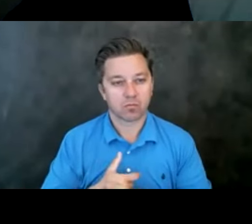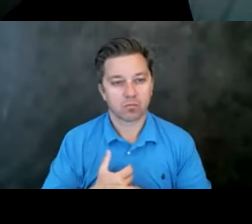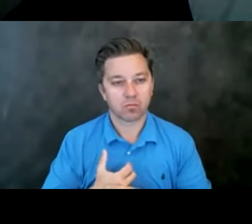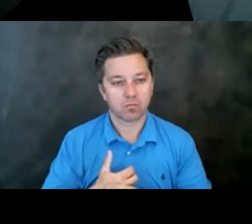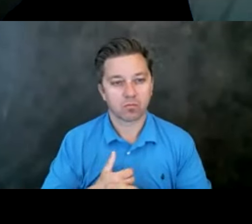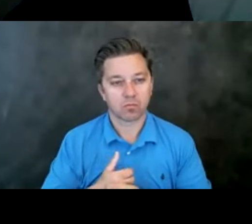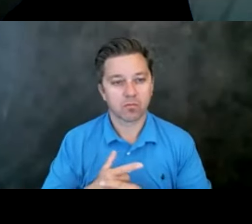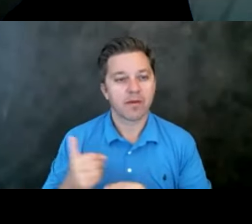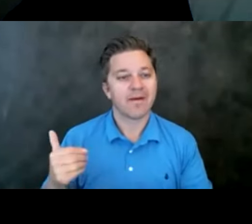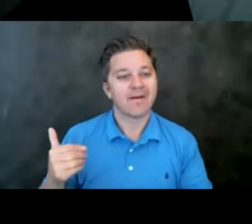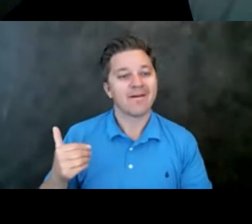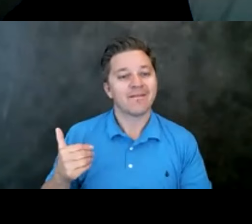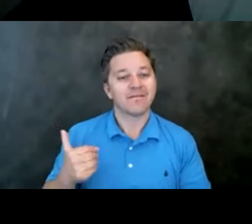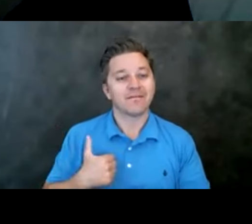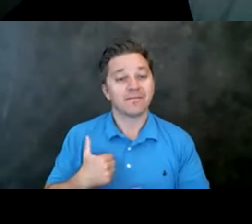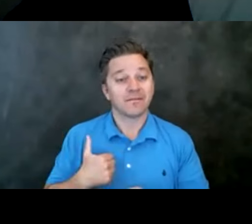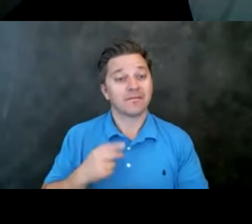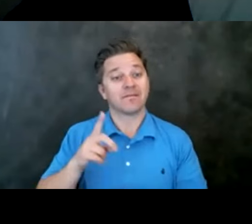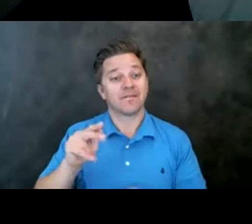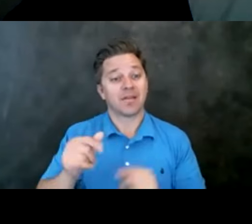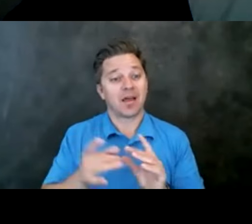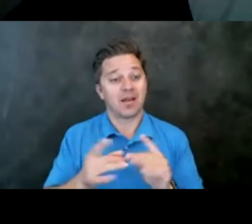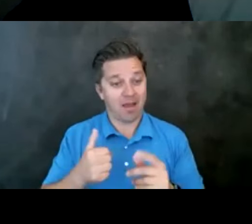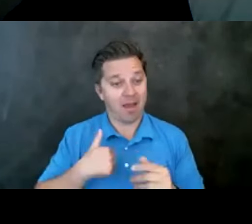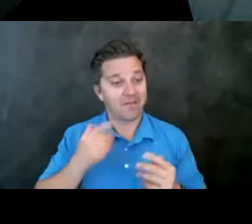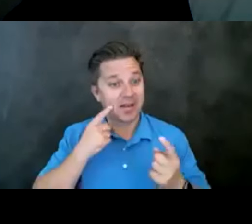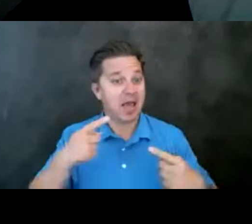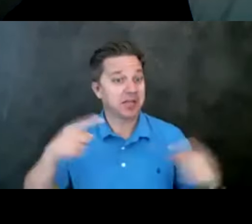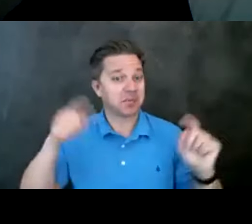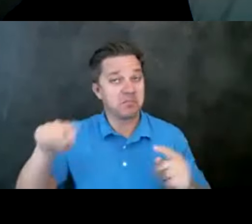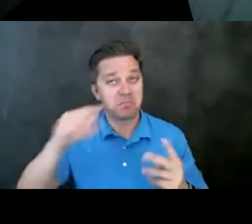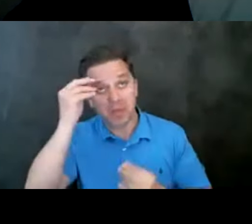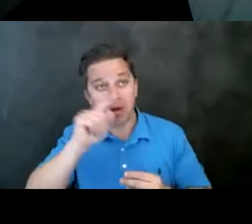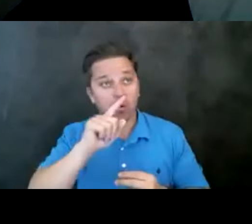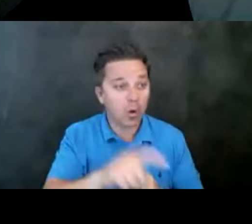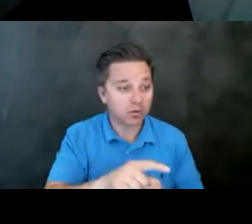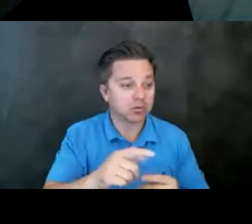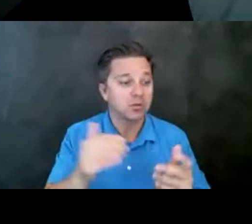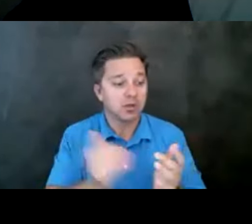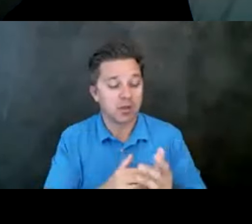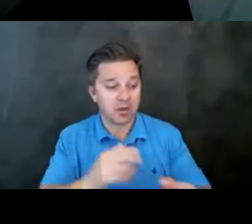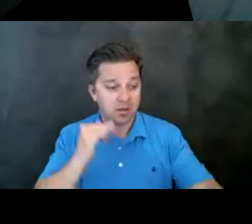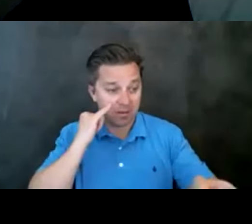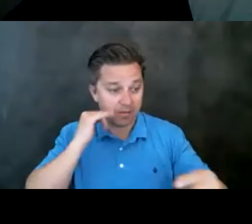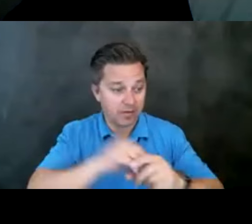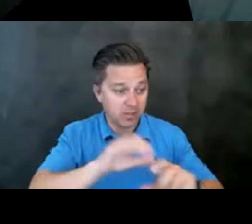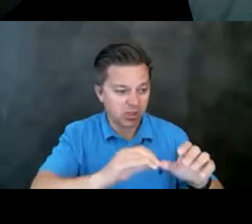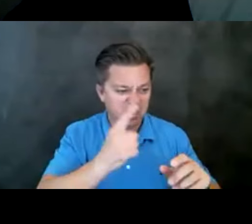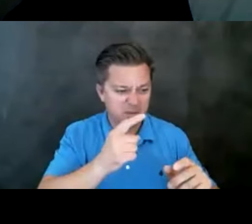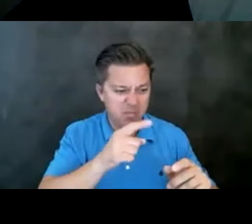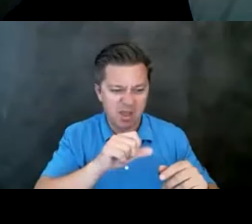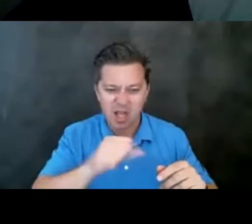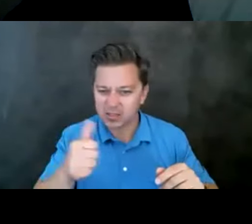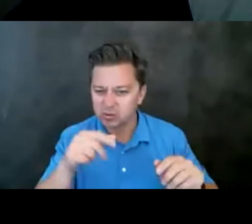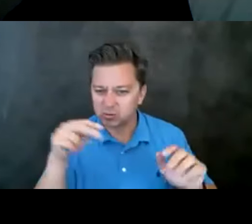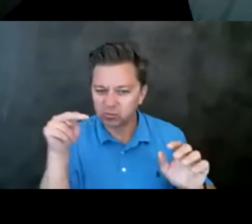I do have, um, I have announcements. So maybe people are thinking about a question. If it's in the chat again, please, um, somebody read it, Rebecca, if you can monitor that because